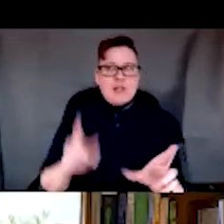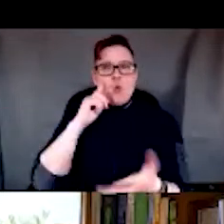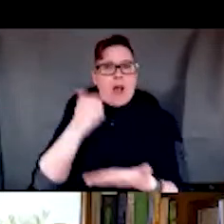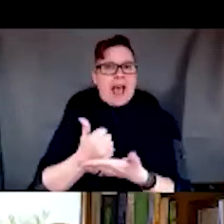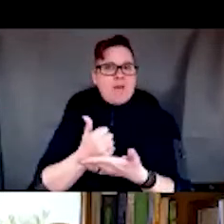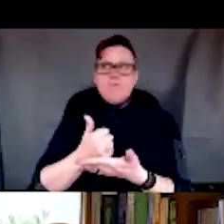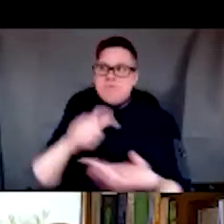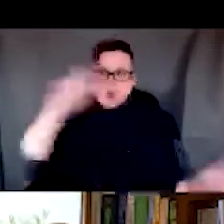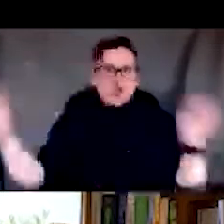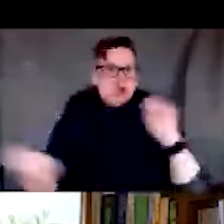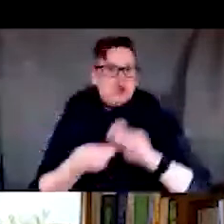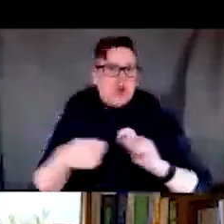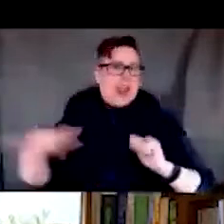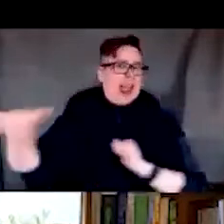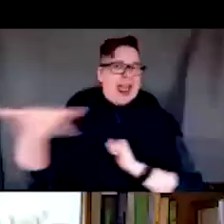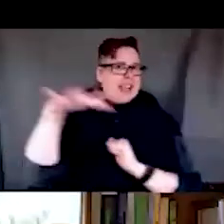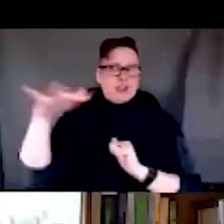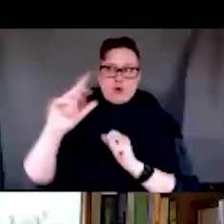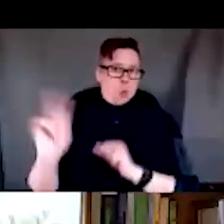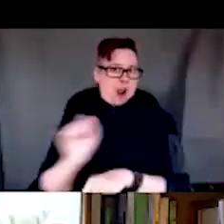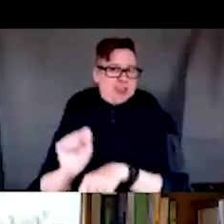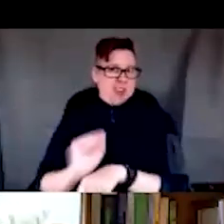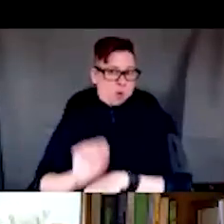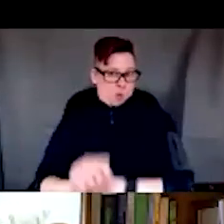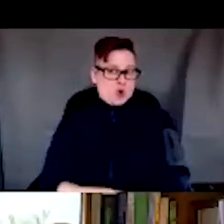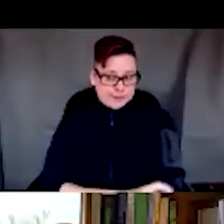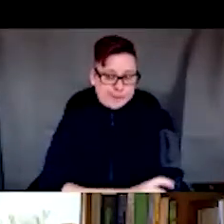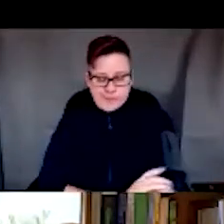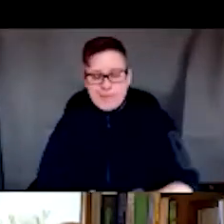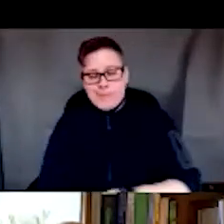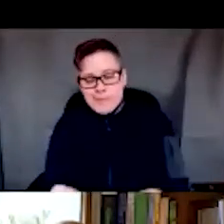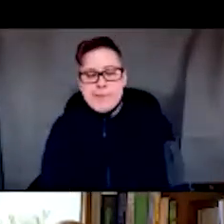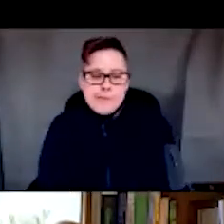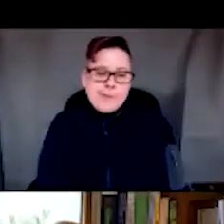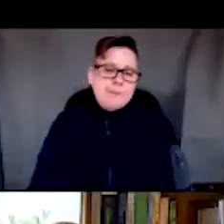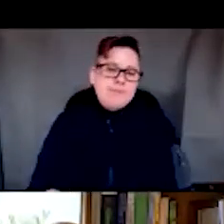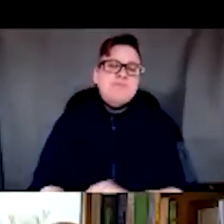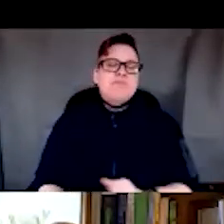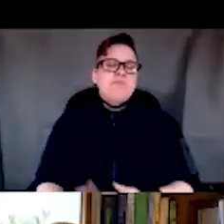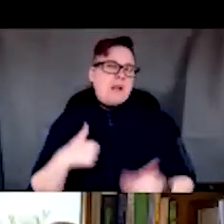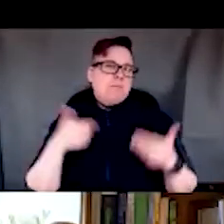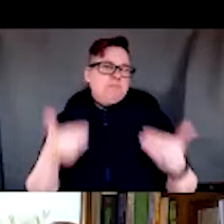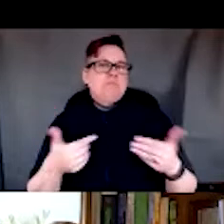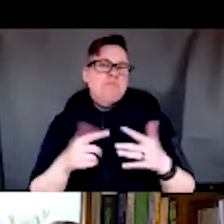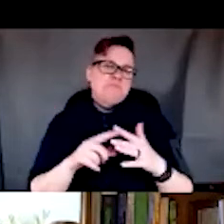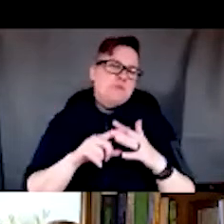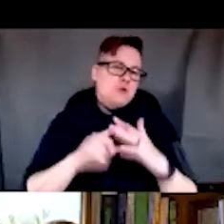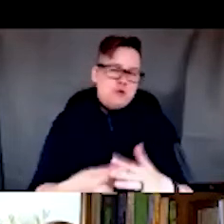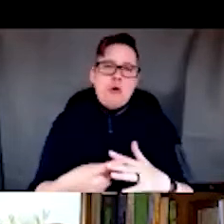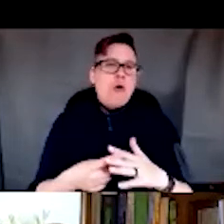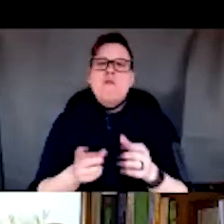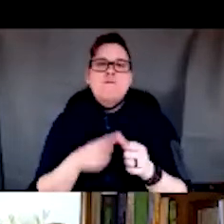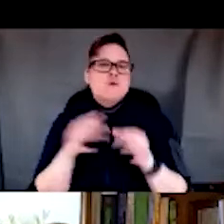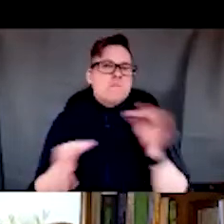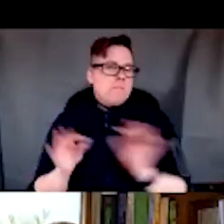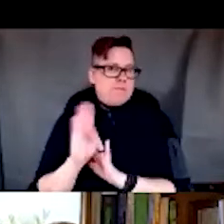in whatever setting they practice clinically. So I'll kind of get started here a little bit with the